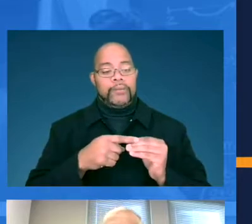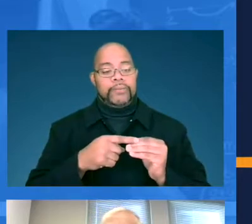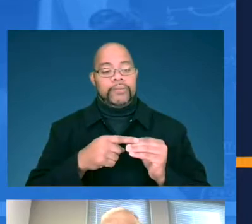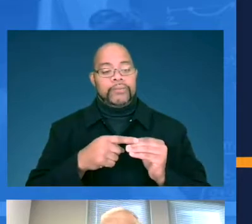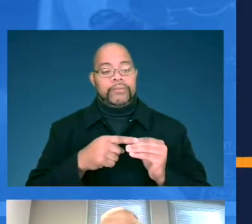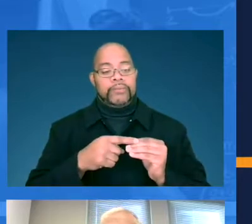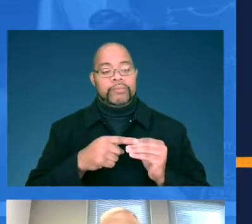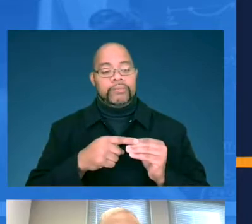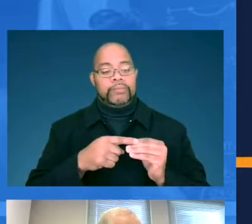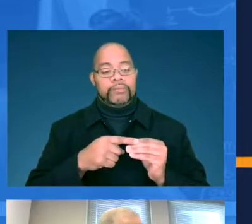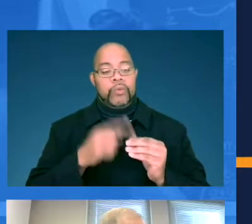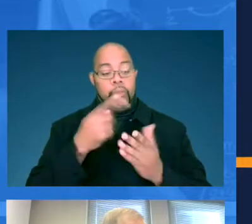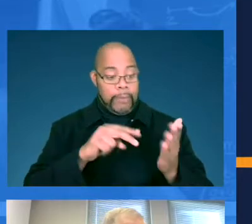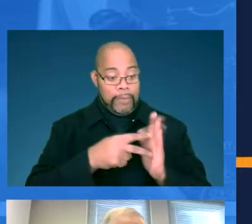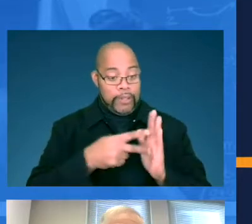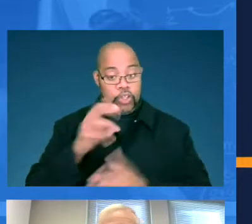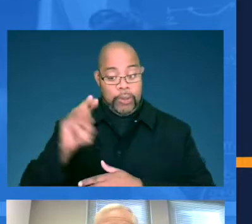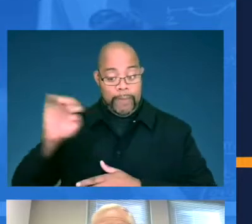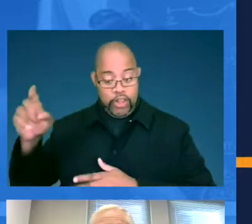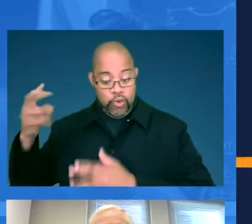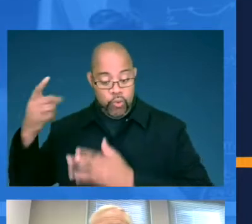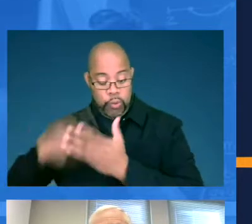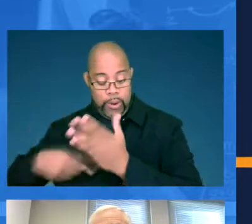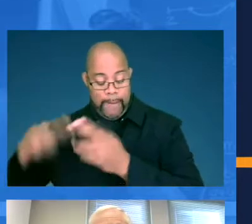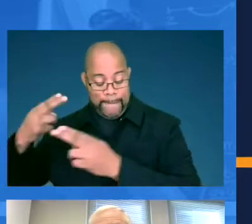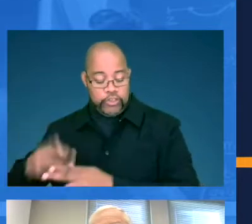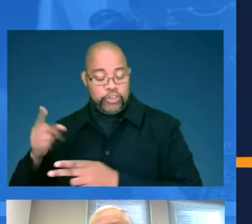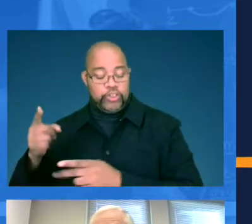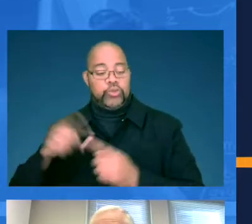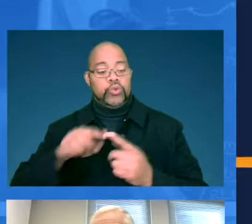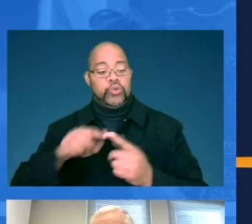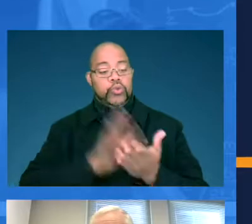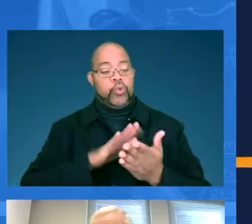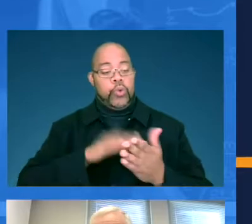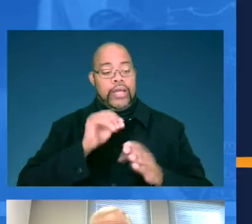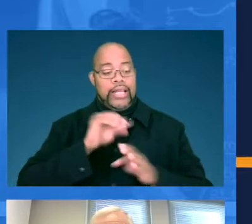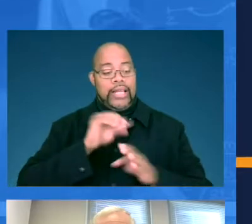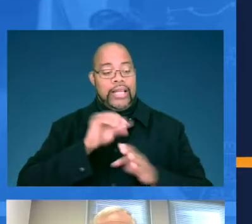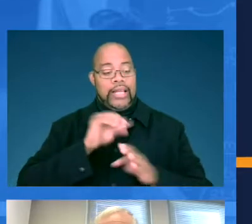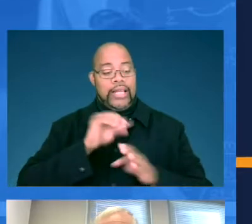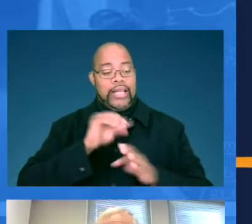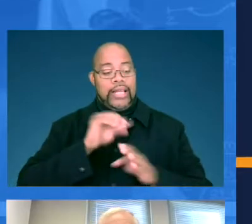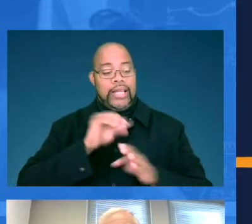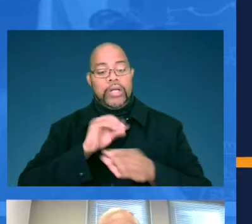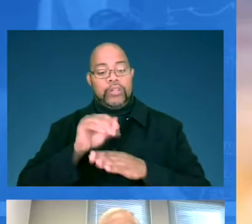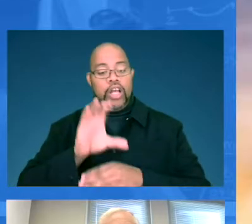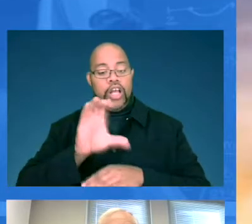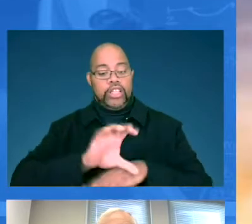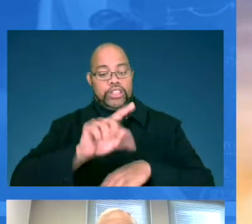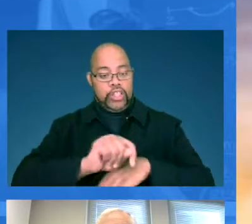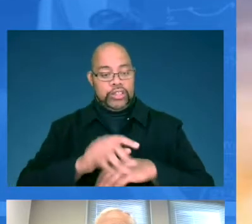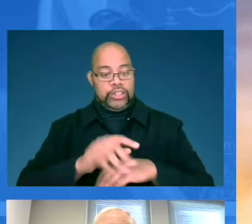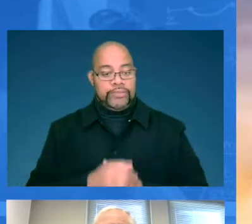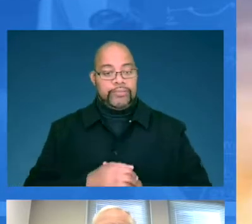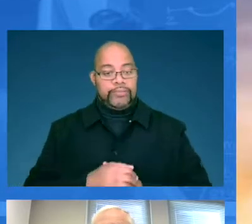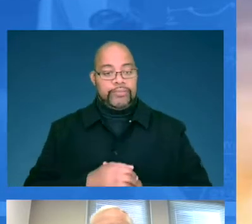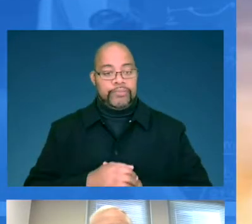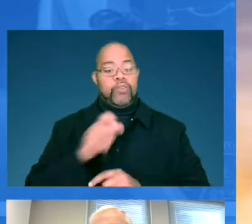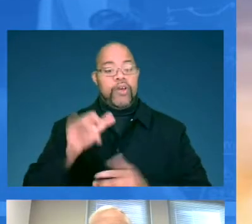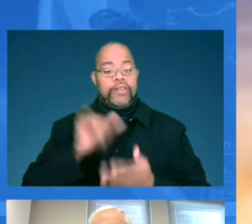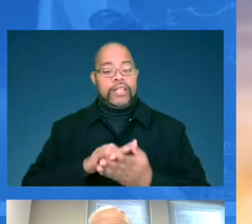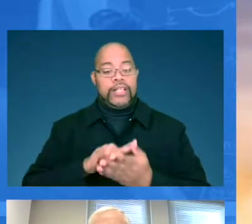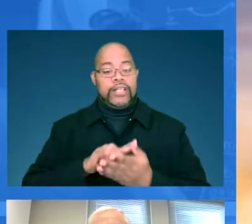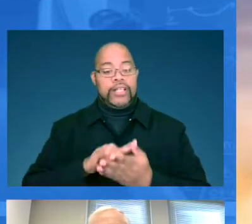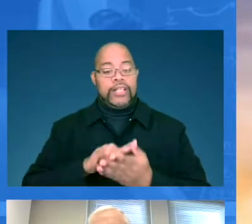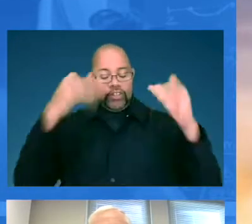of what Dr. Miller mentioned to school counseling. I am the school counseling consultant. First of all, this is